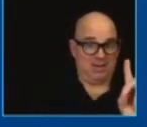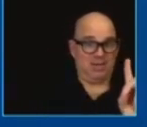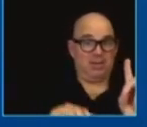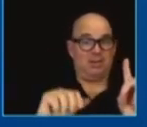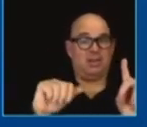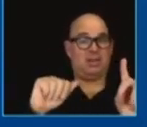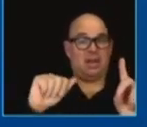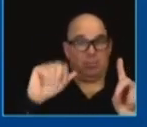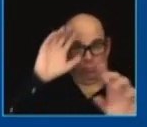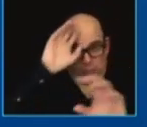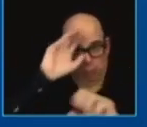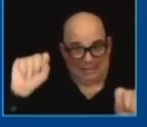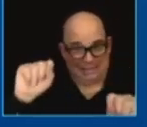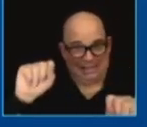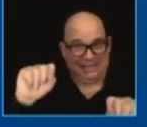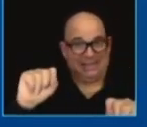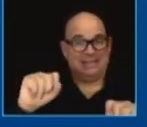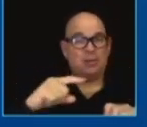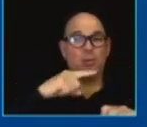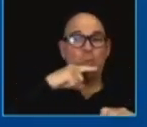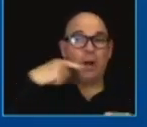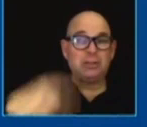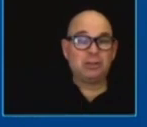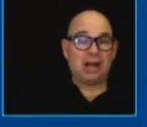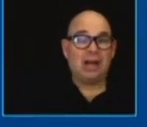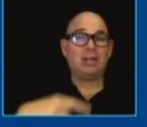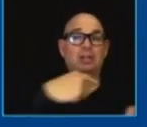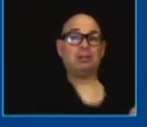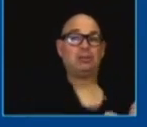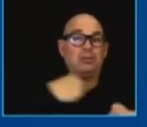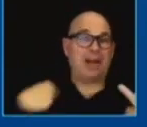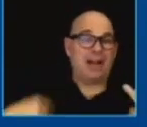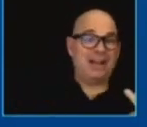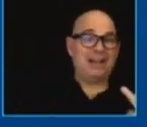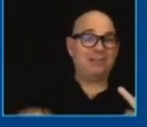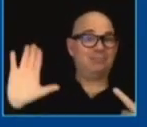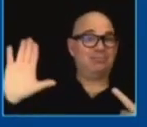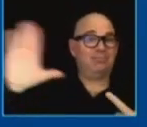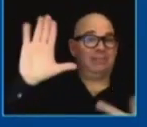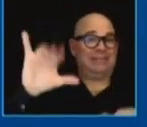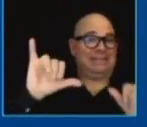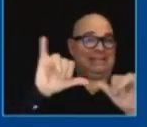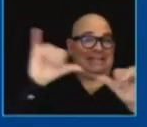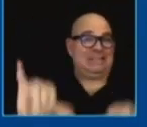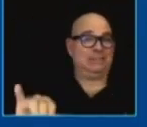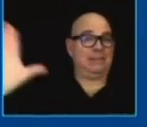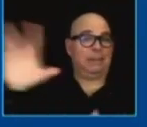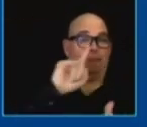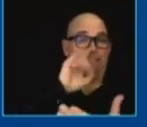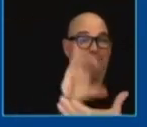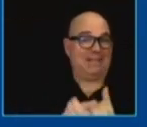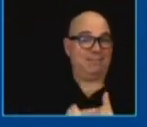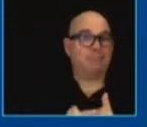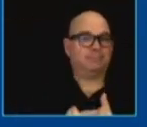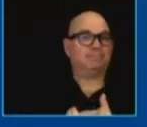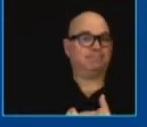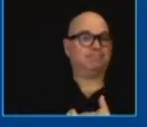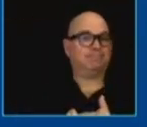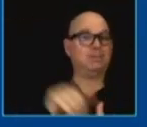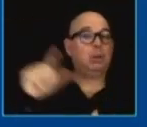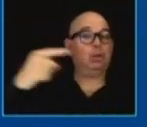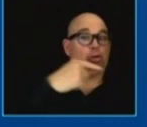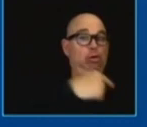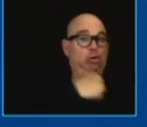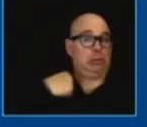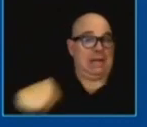china other countries they really believe and in china they in fact told me that democracies aren't